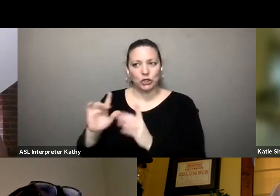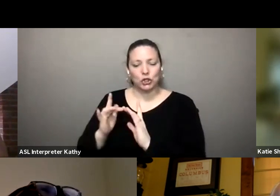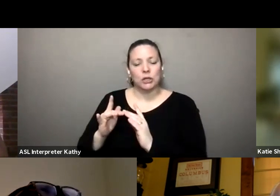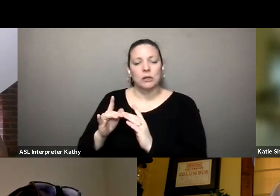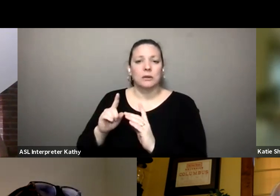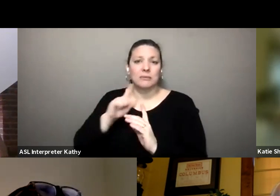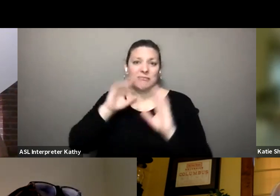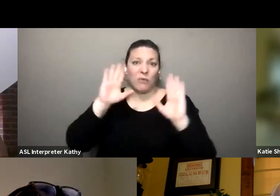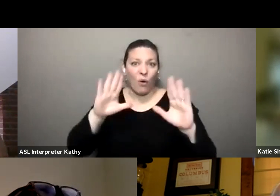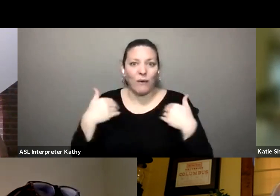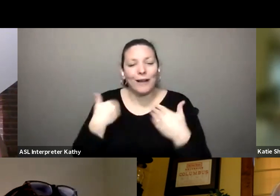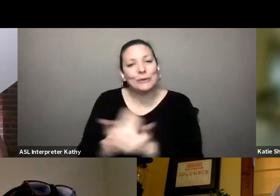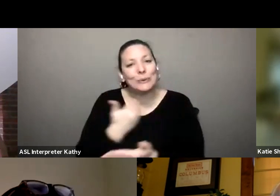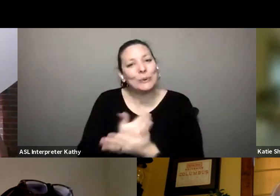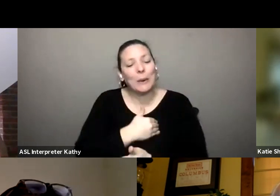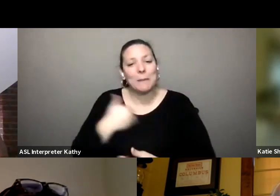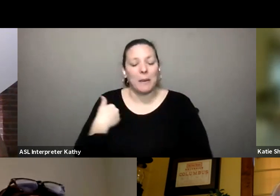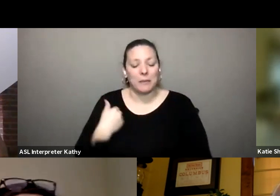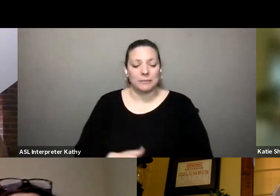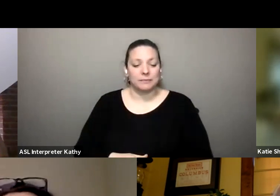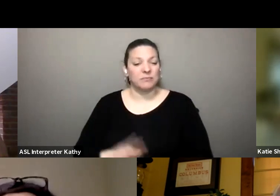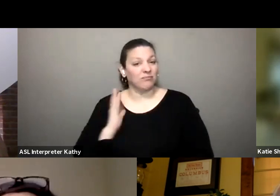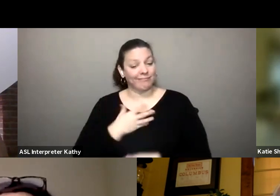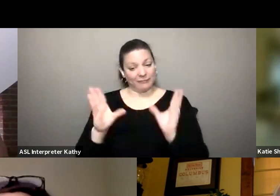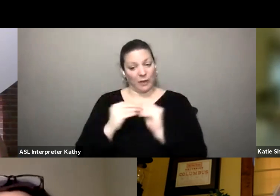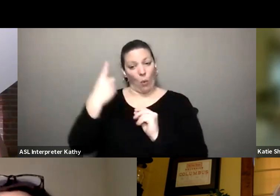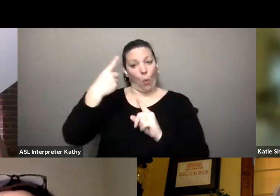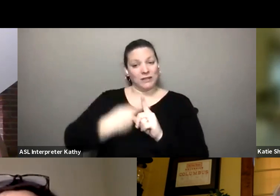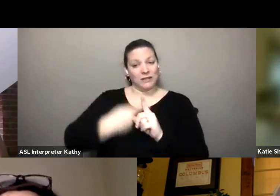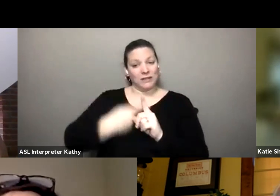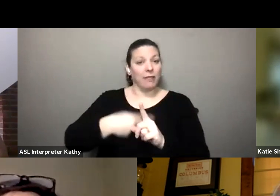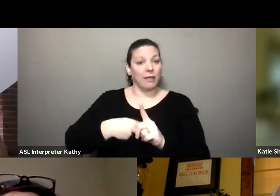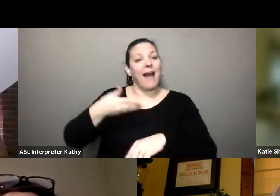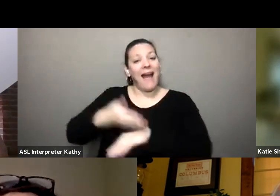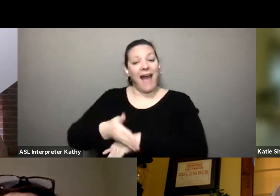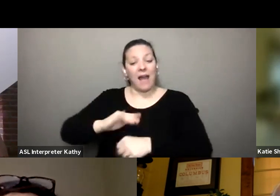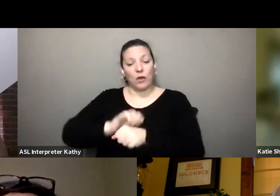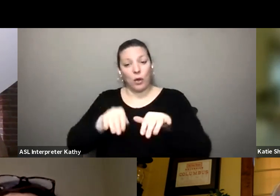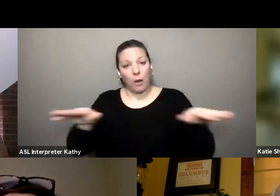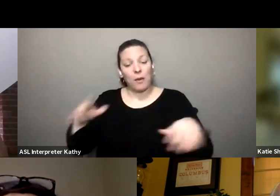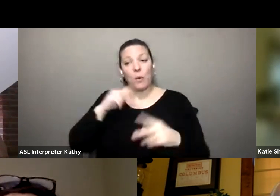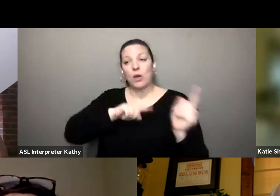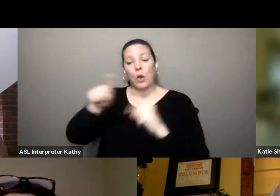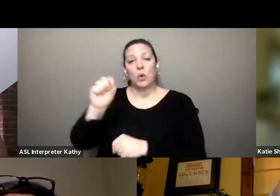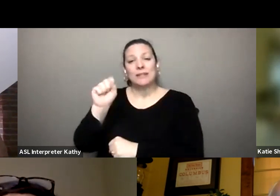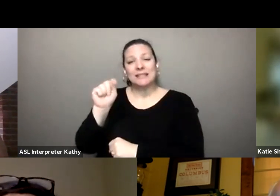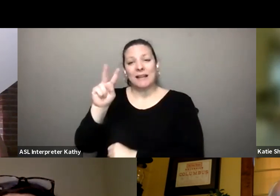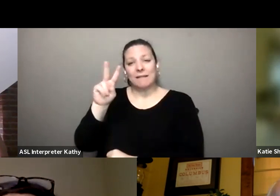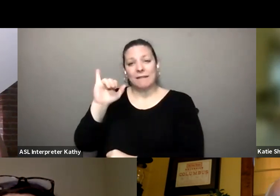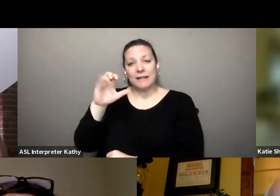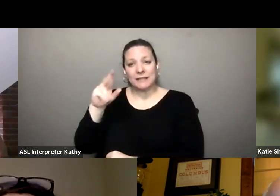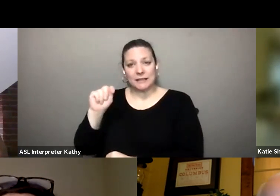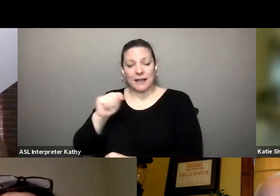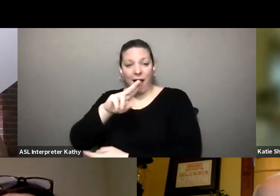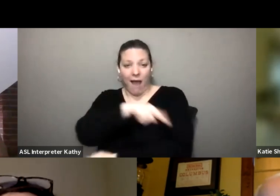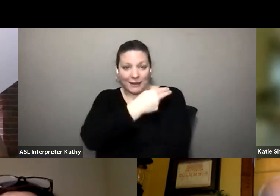some new members uh we meet once a month um after pandemic uh we meet at saint vincent's hospital and um